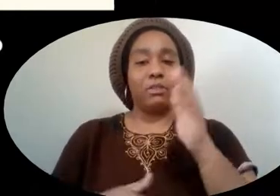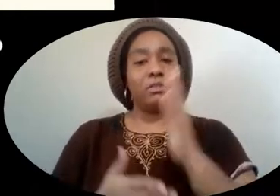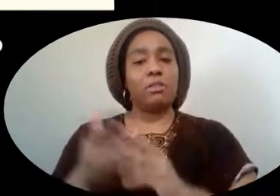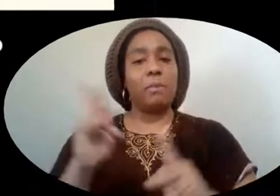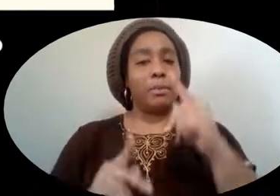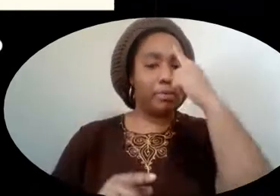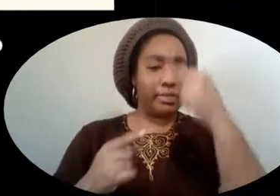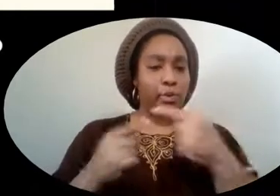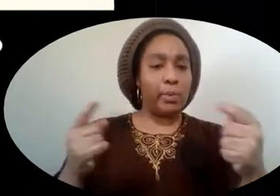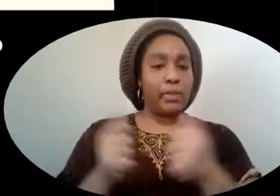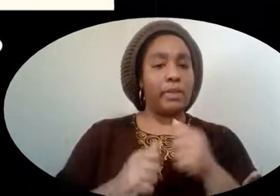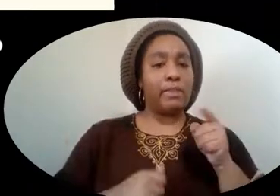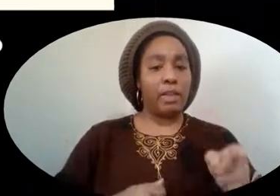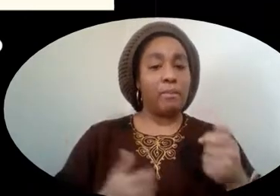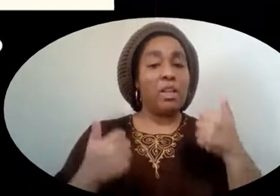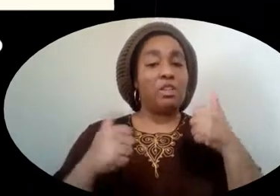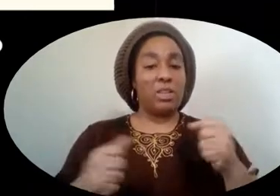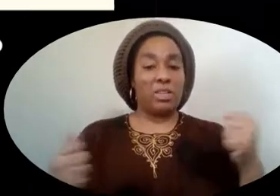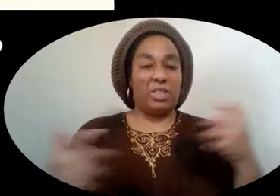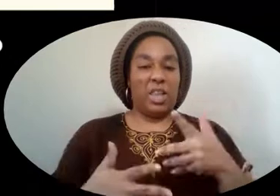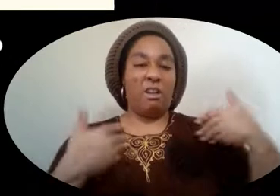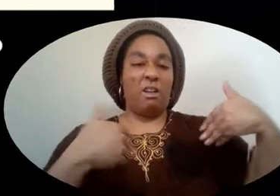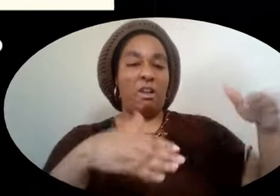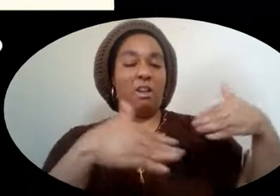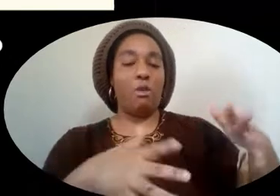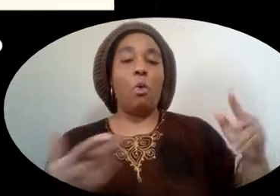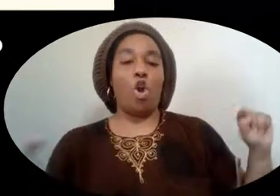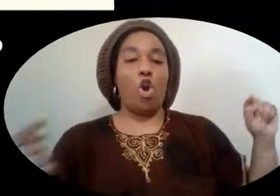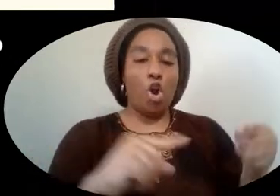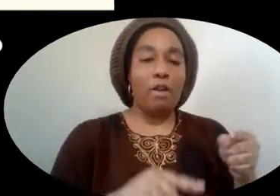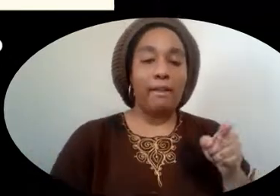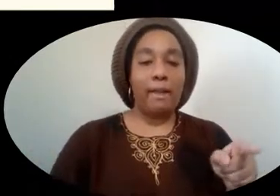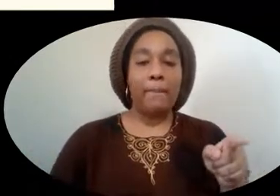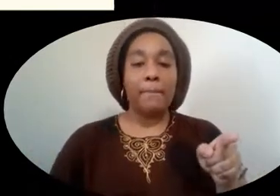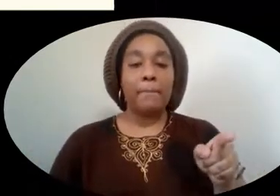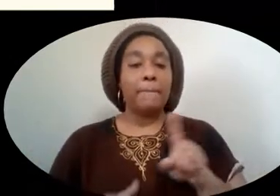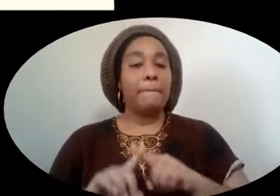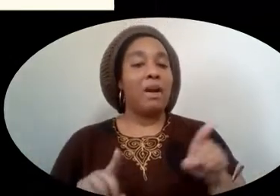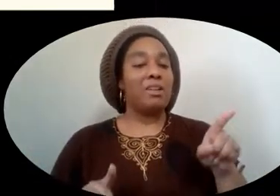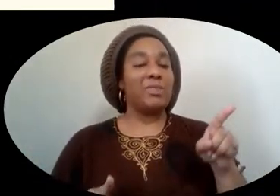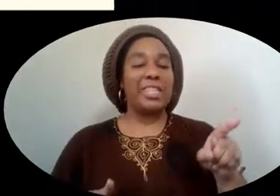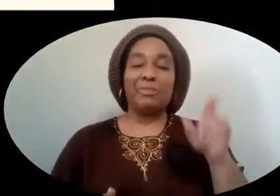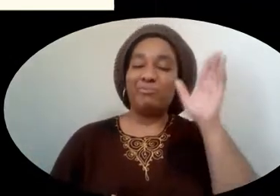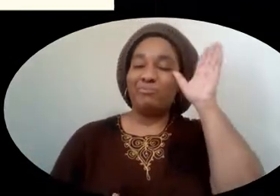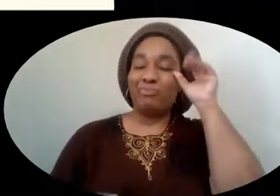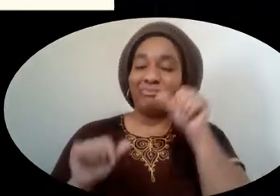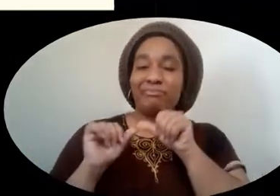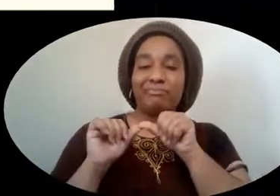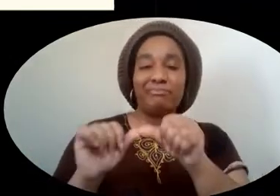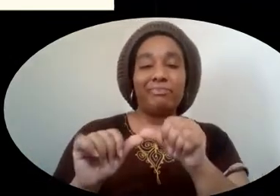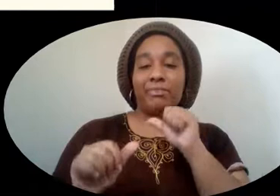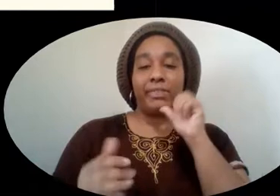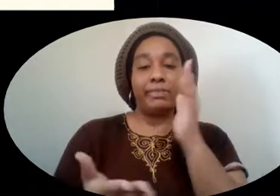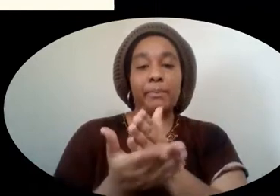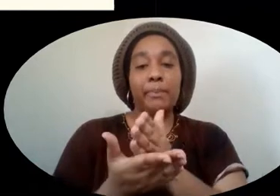disagreed with him and they tried to scare him away or hurt him, but he didn't let anything stop